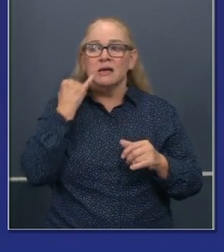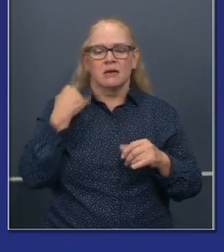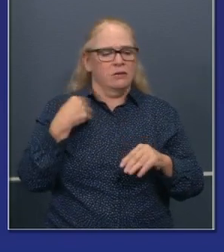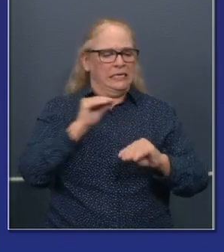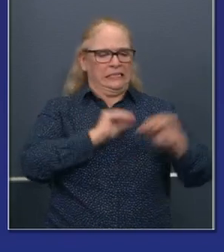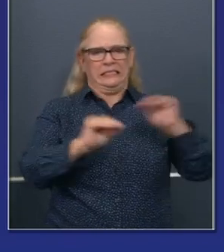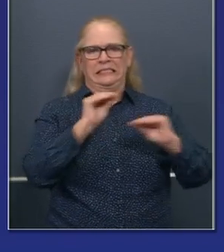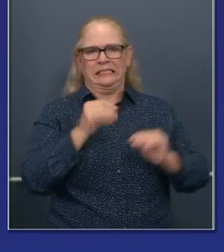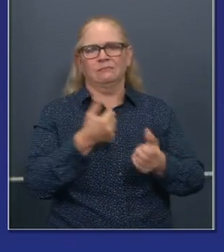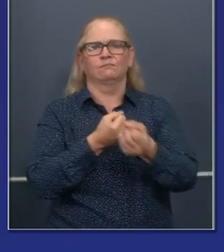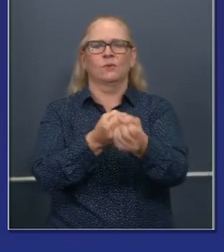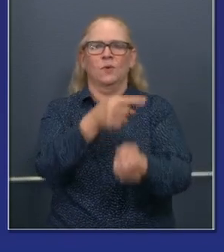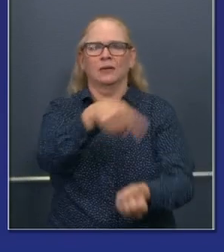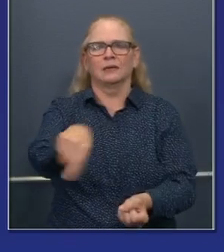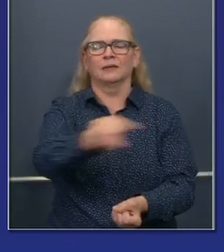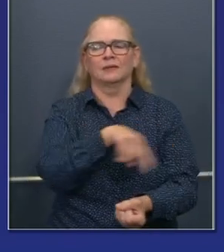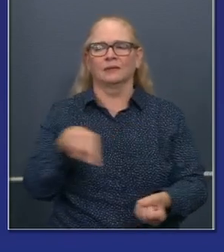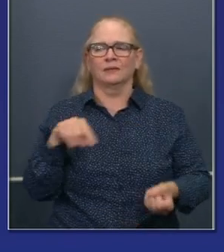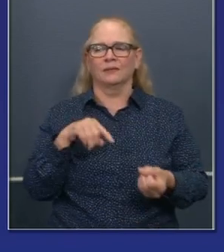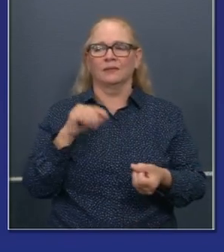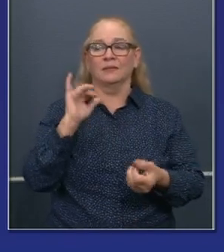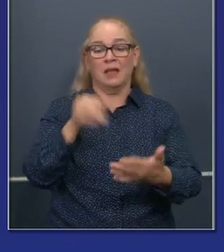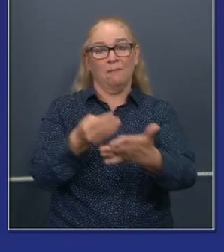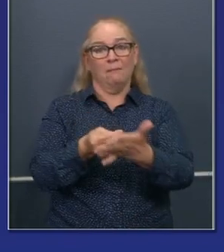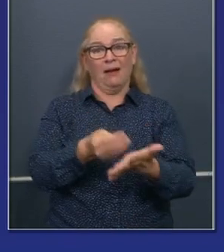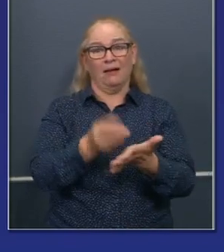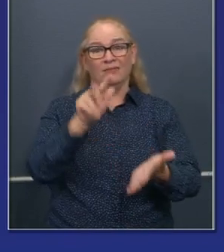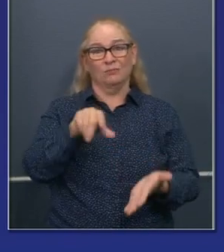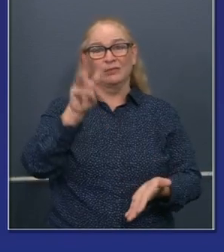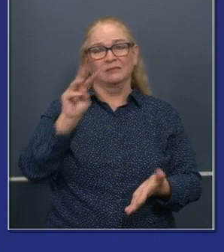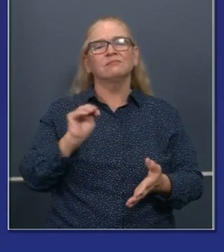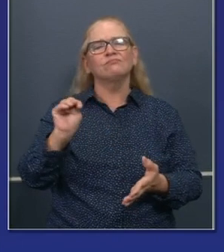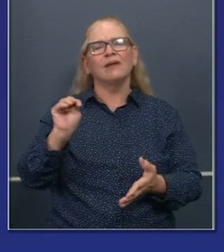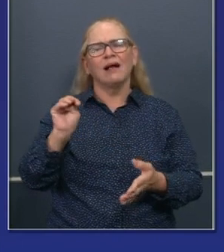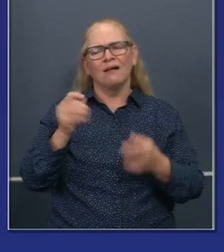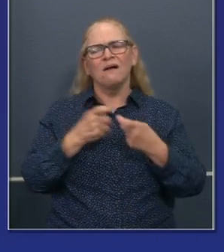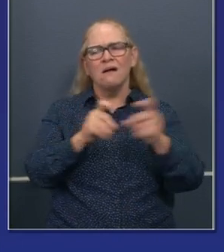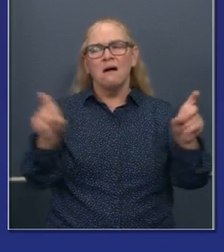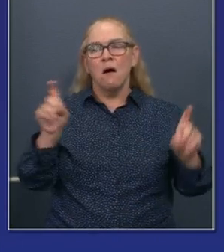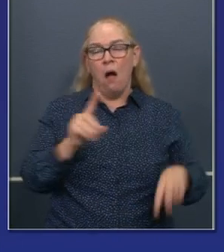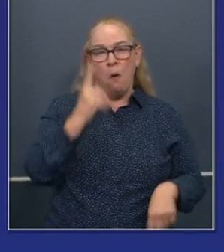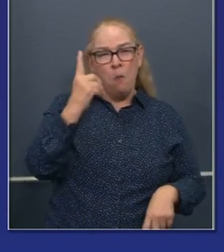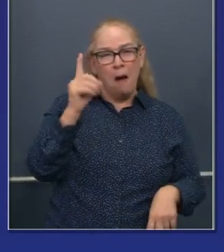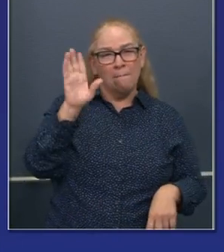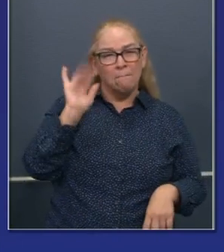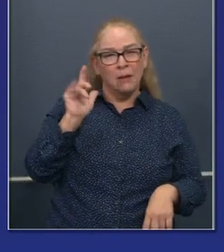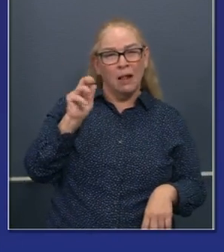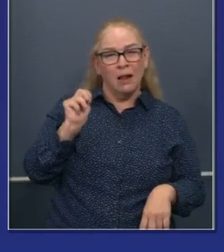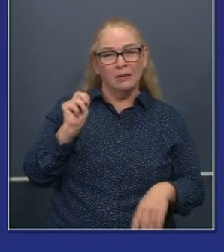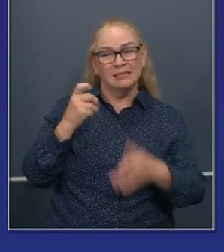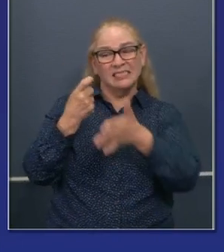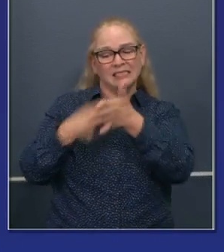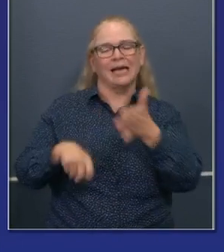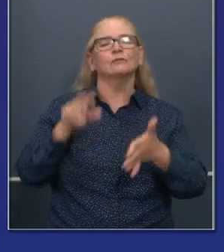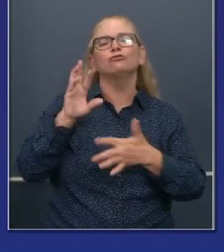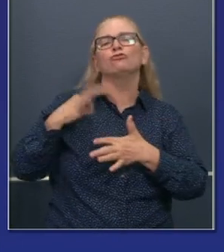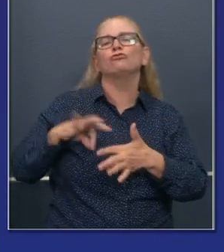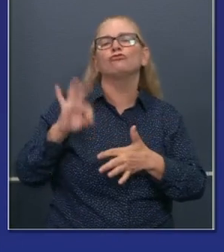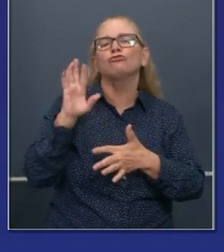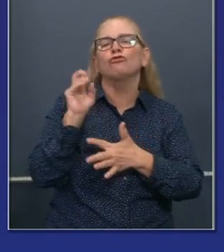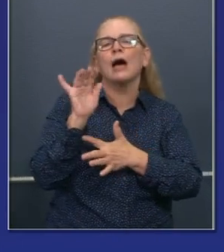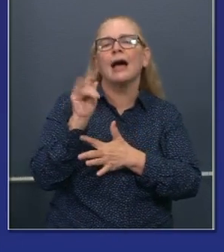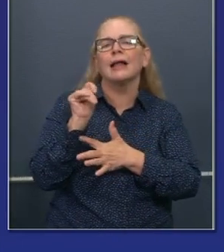those dollars being distributed in real time over $1 billion in new tax credits, 3.6 million working